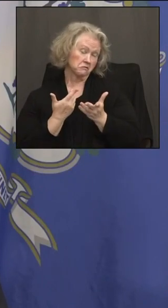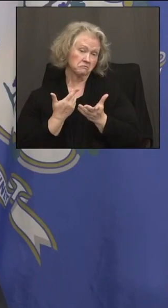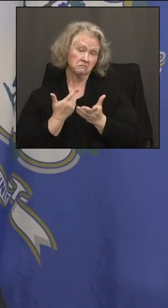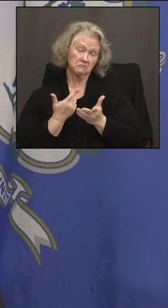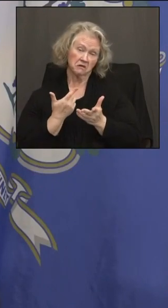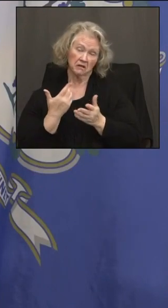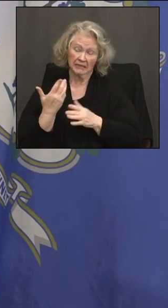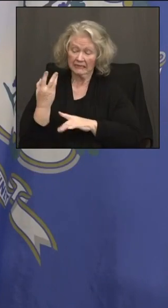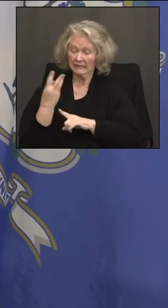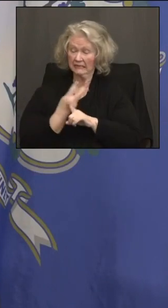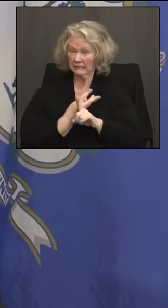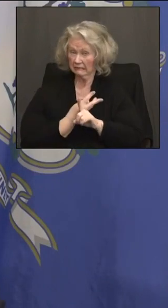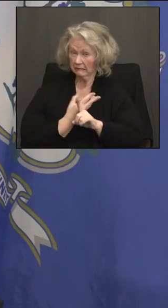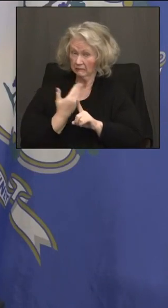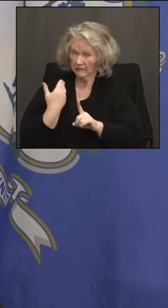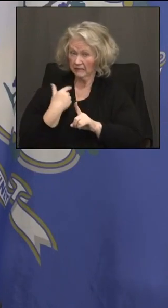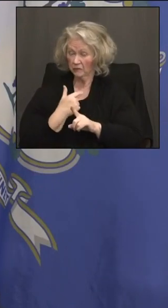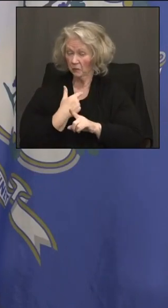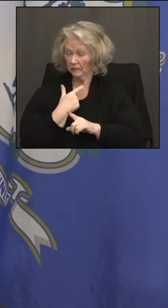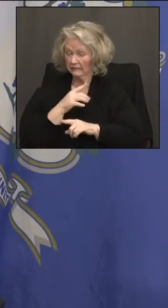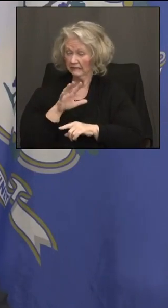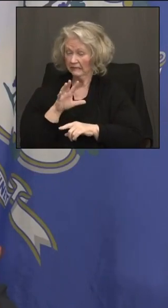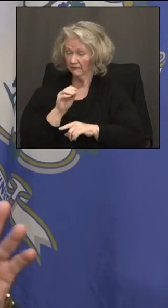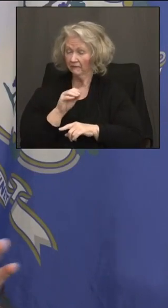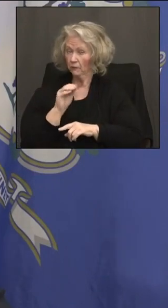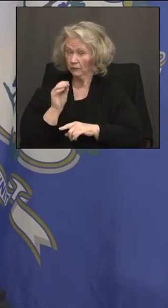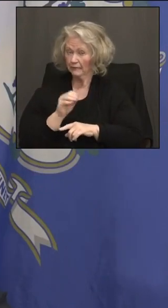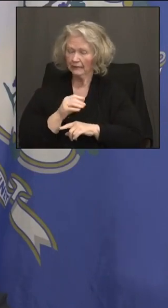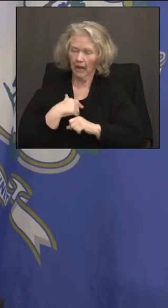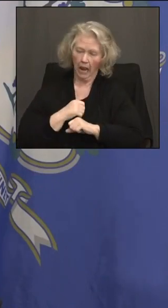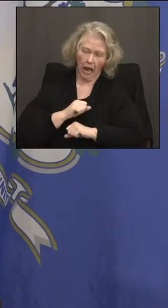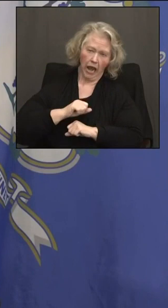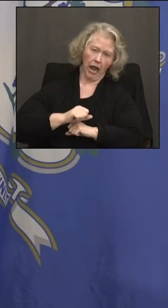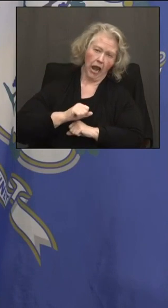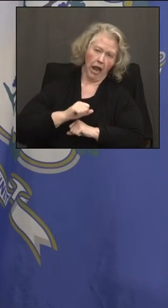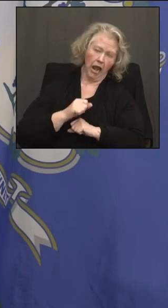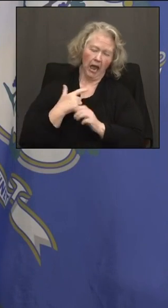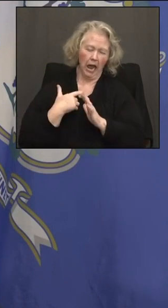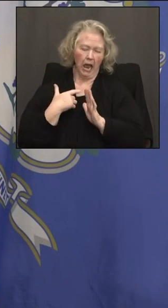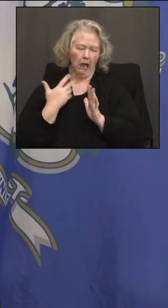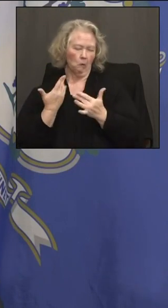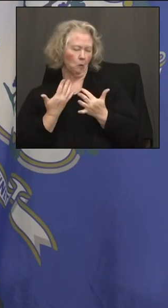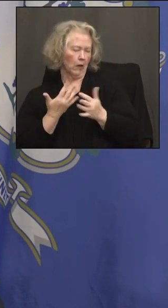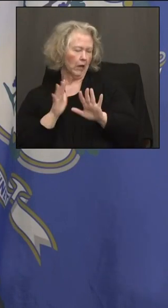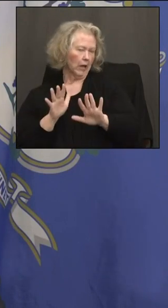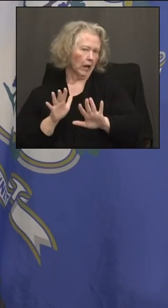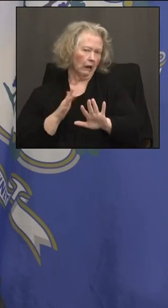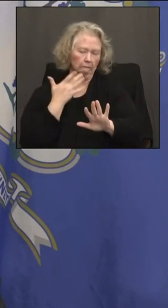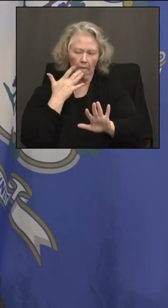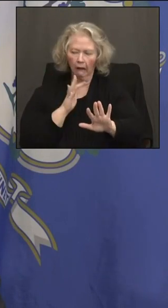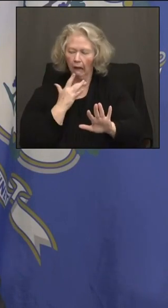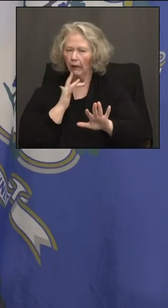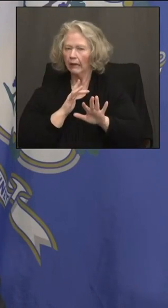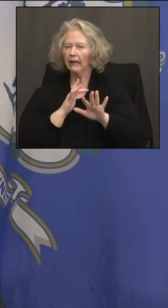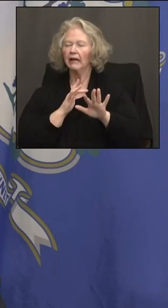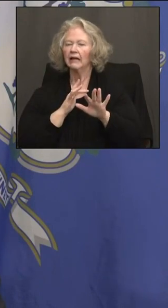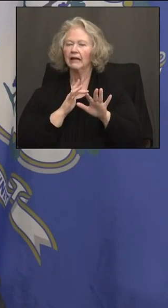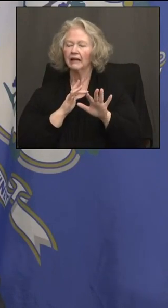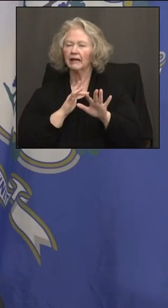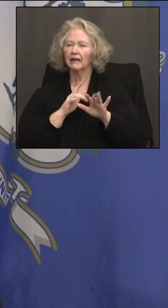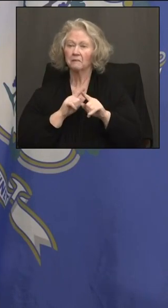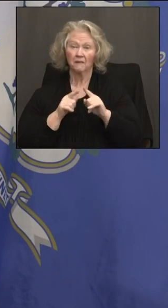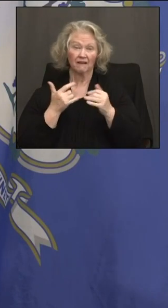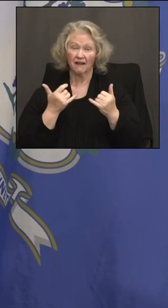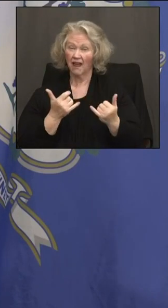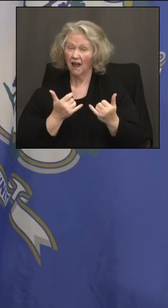Six months ago, we saw 50% of the people had vaccine hesitancy. Not me. I'm going to wait. I don't want to do it. And I think you see that we're